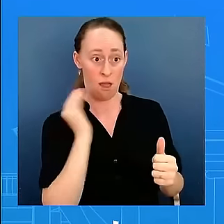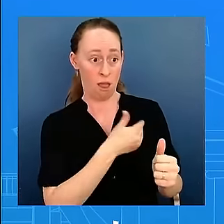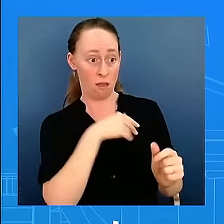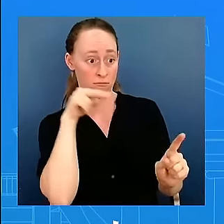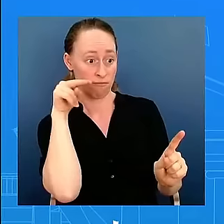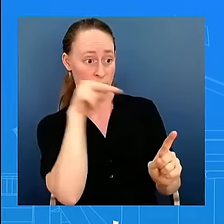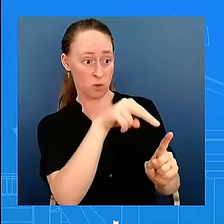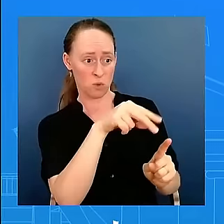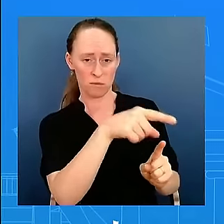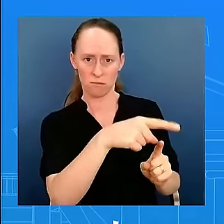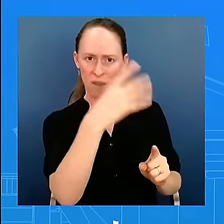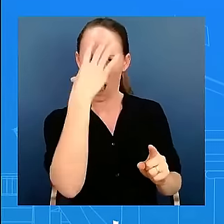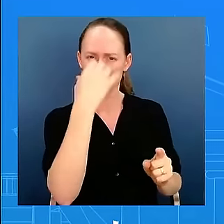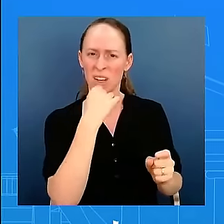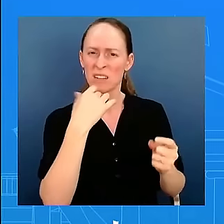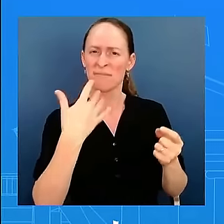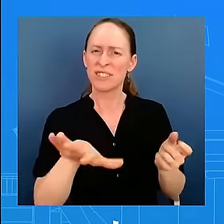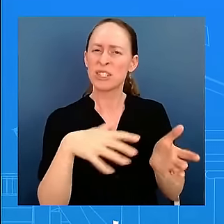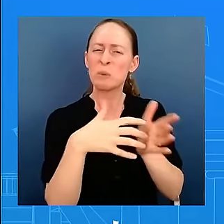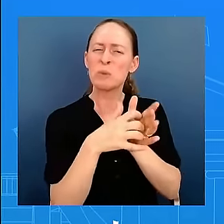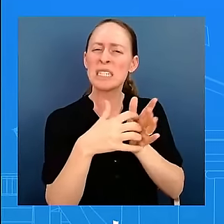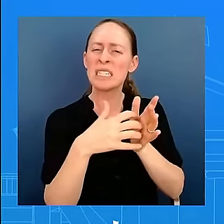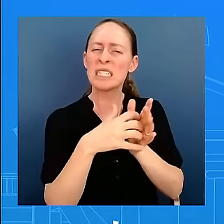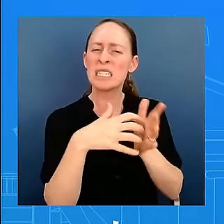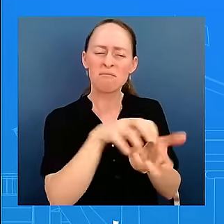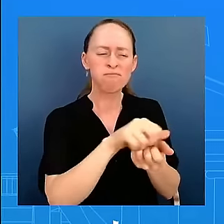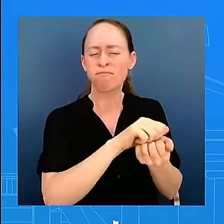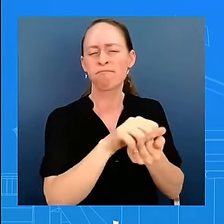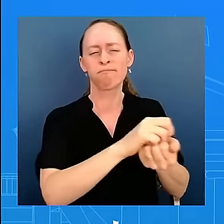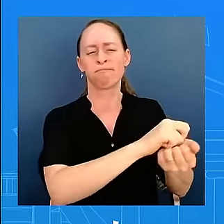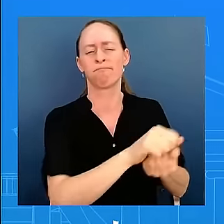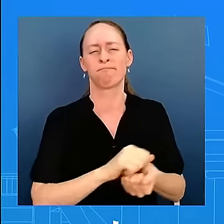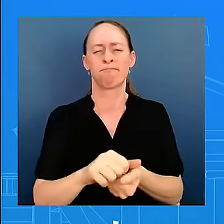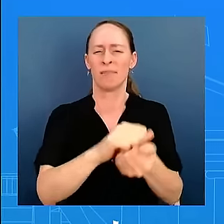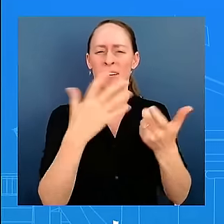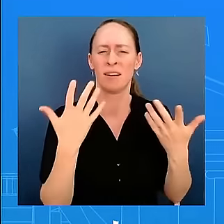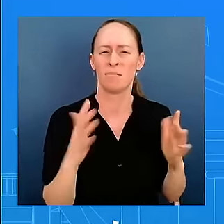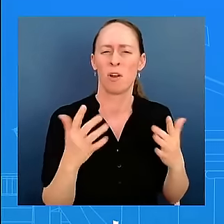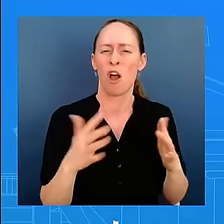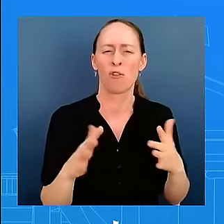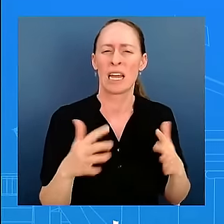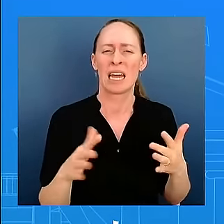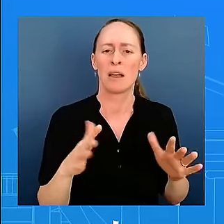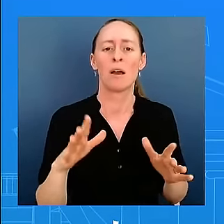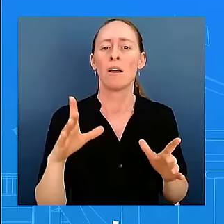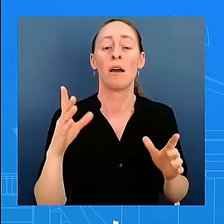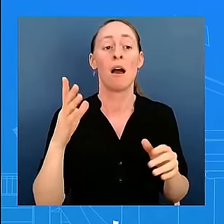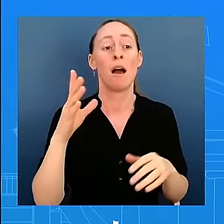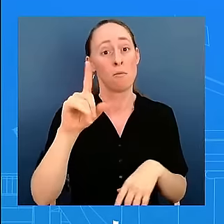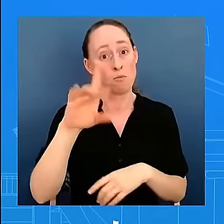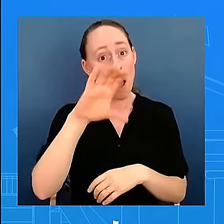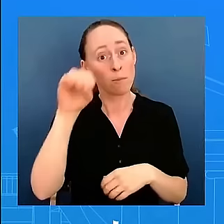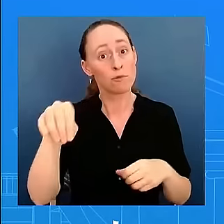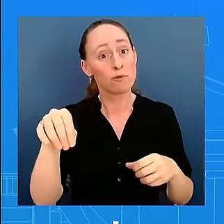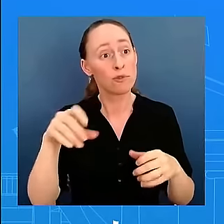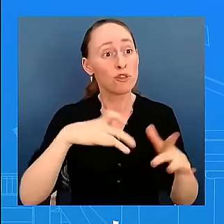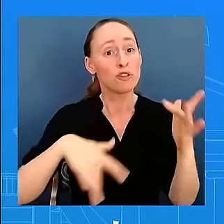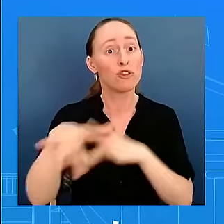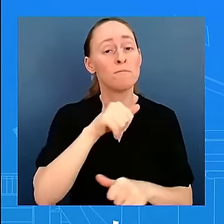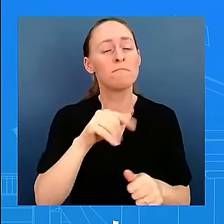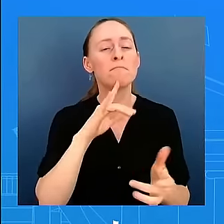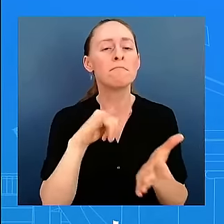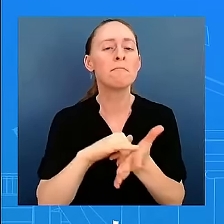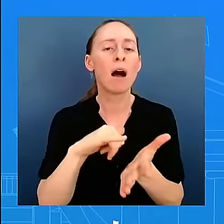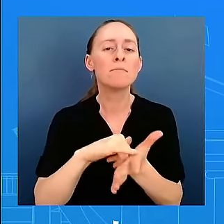and denigrated. No question about that. It doesn't mean they've been eliminated. They still have leadership in place. They still can direct operations. They still have